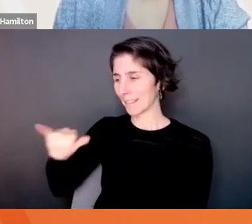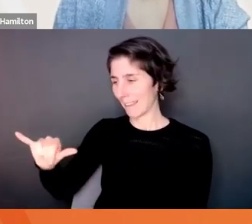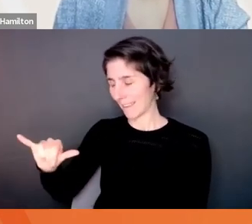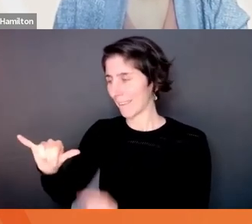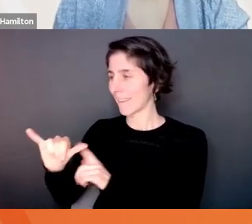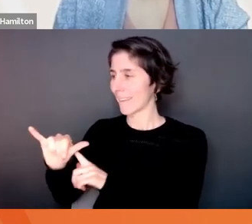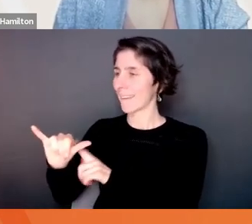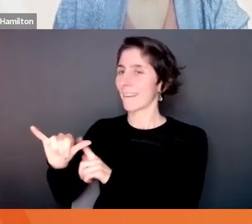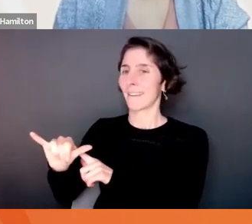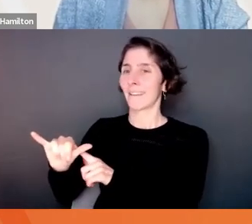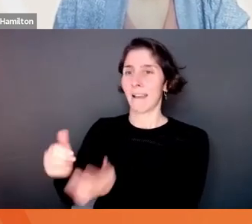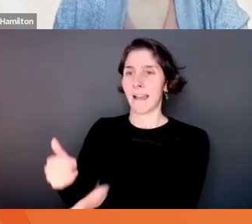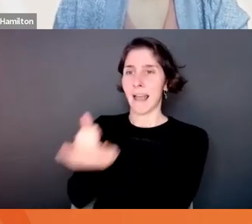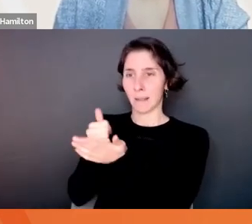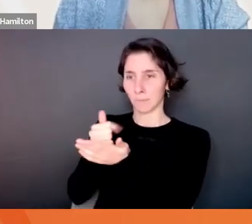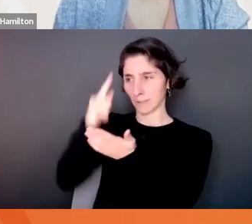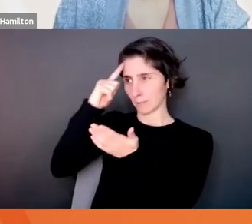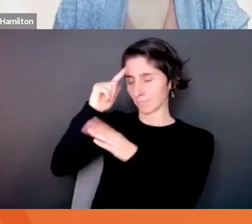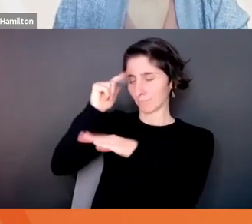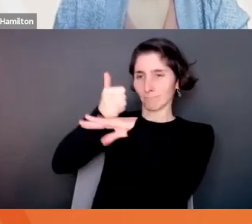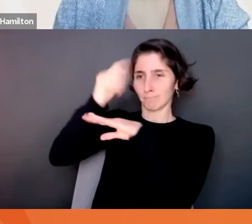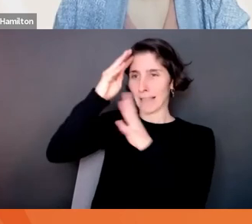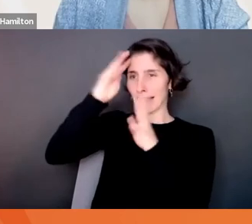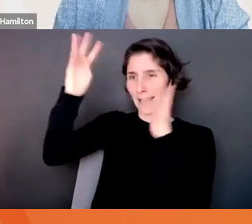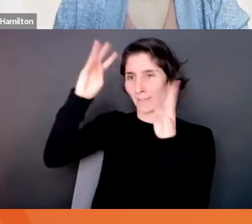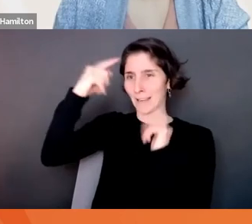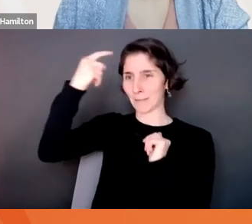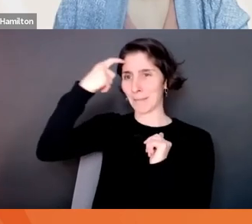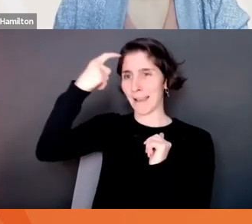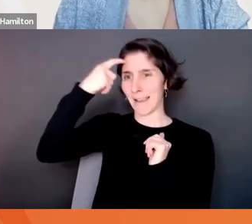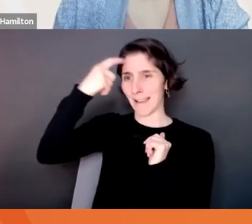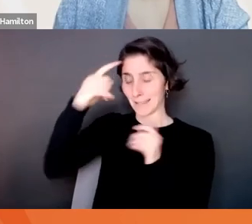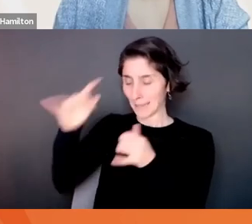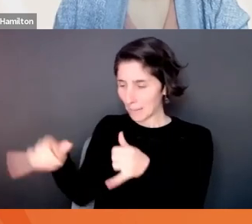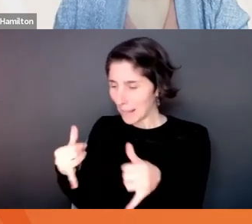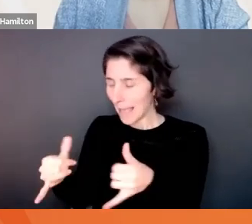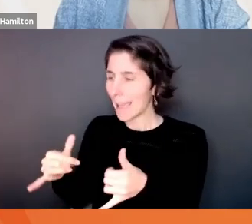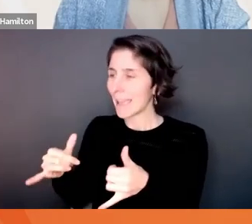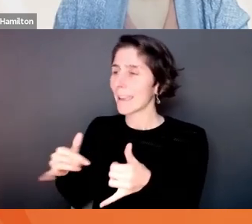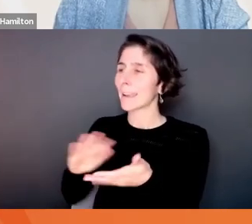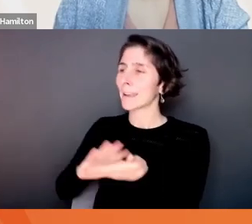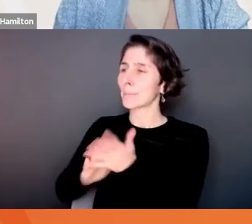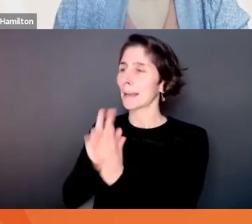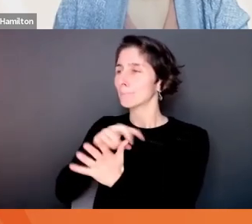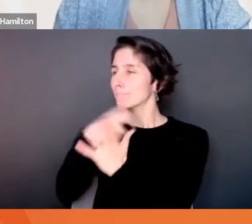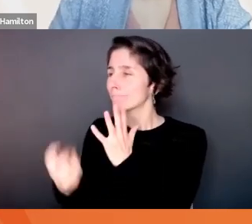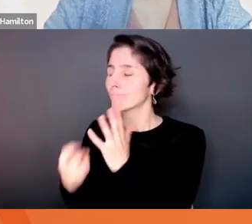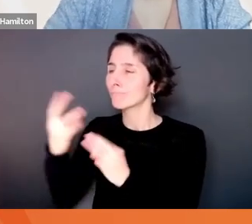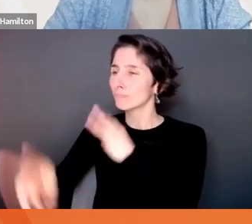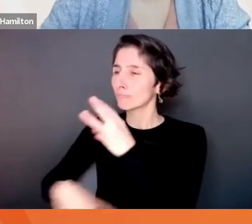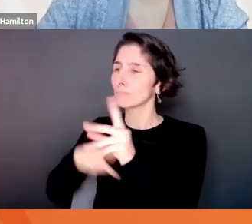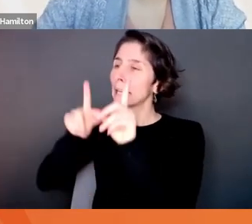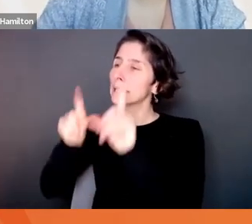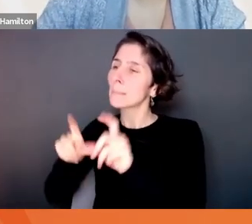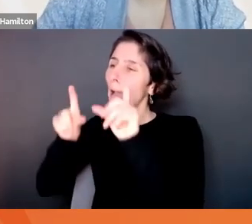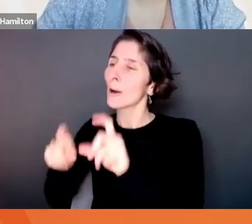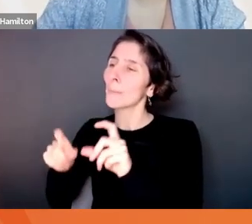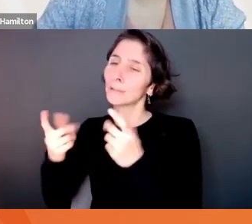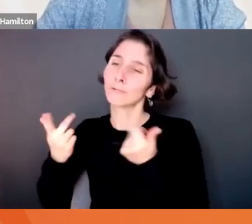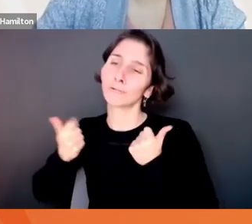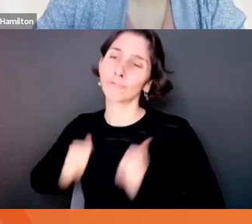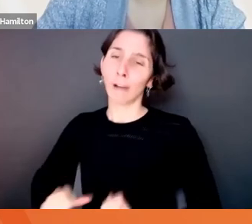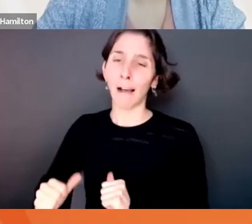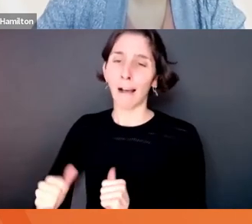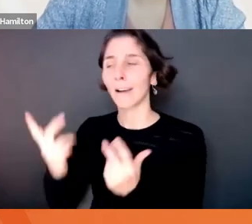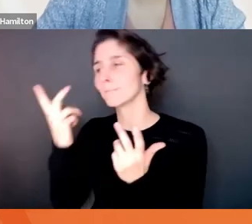you have an innovative mindset, because play puts you into a world of experimentation of trying new things of